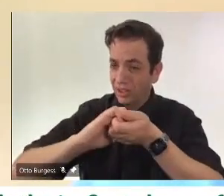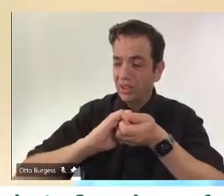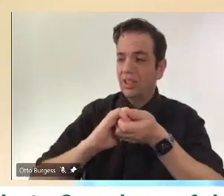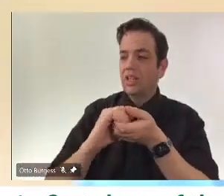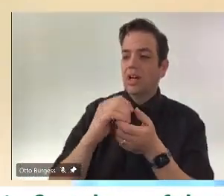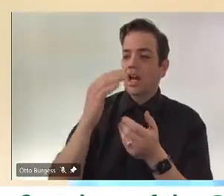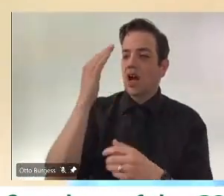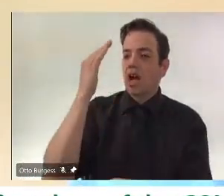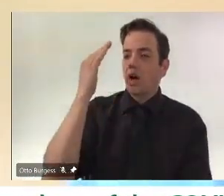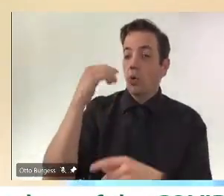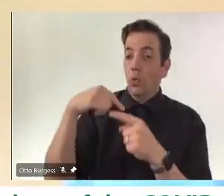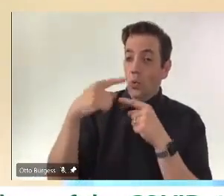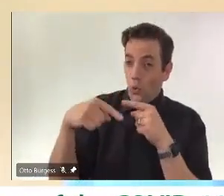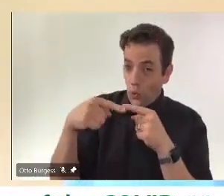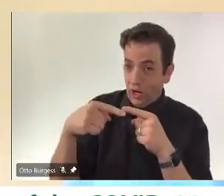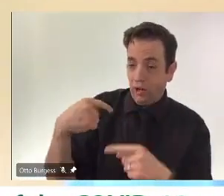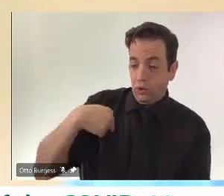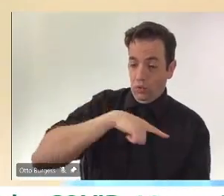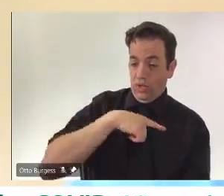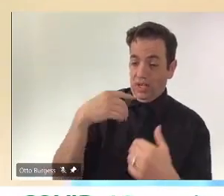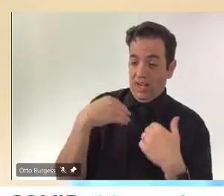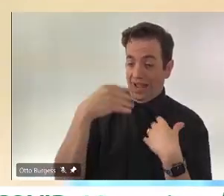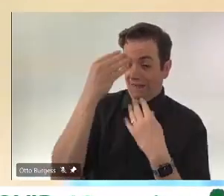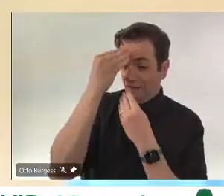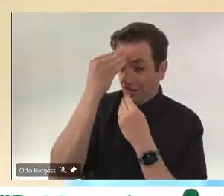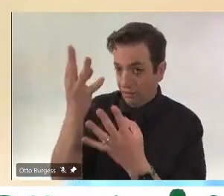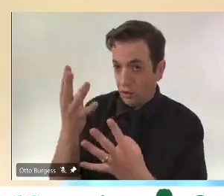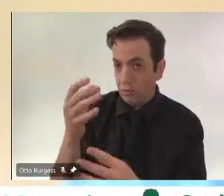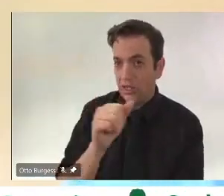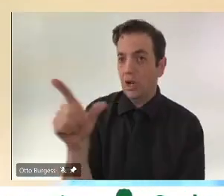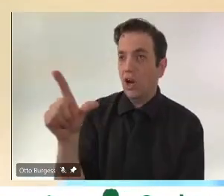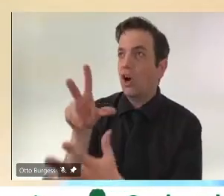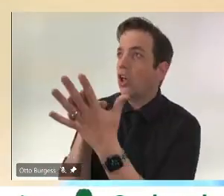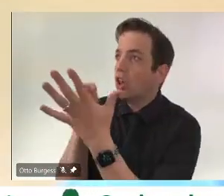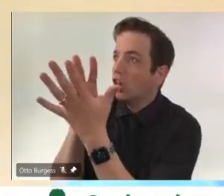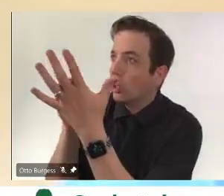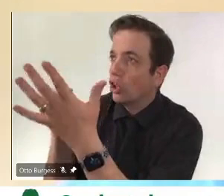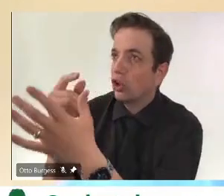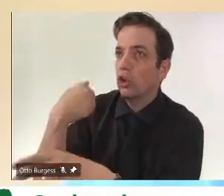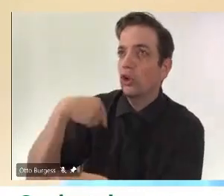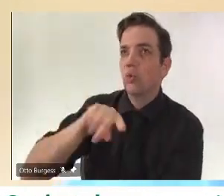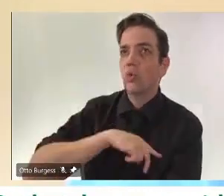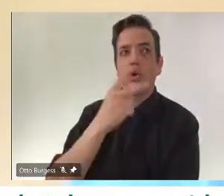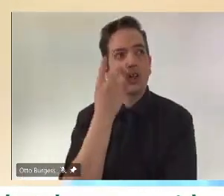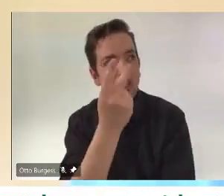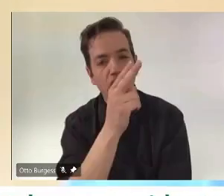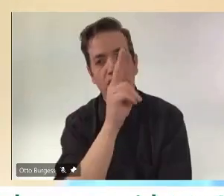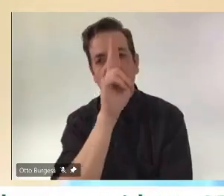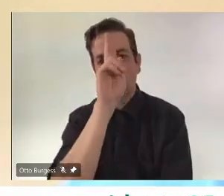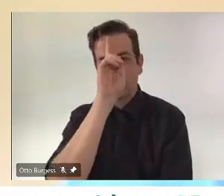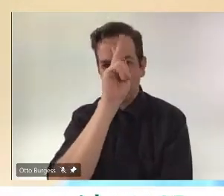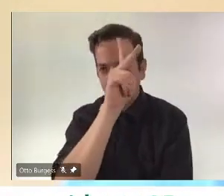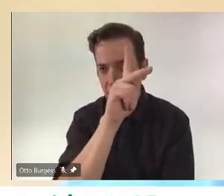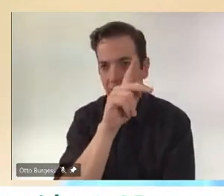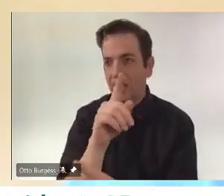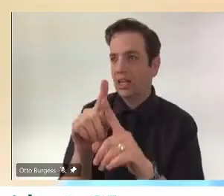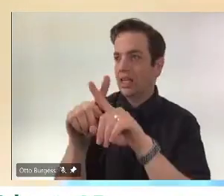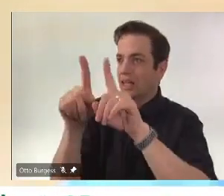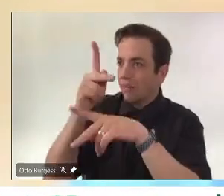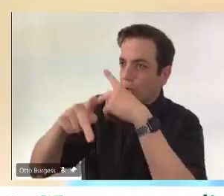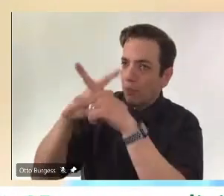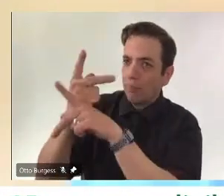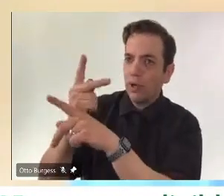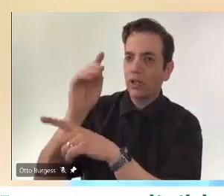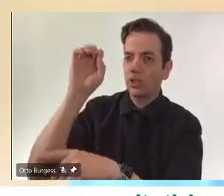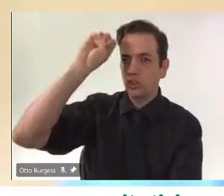are following similar trials in the UK, other parts of Europe. And of course, you know, the advantage of that is that while at present, we recommend